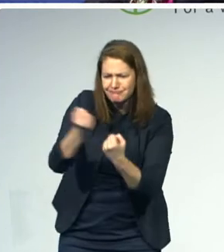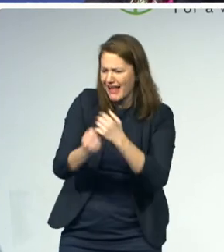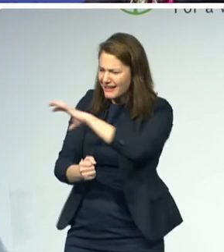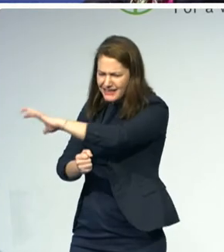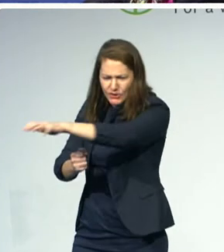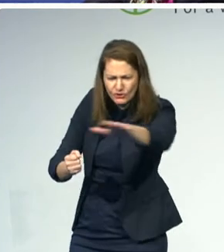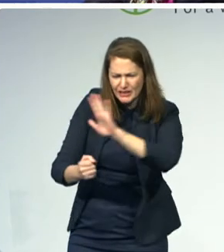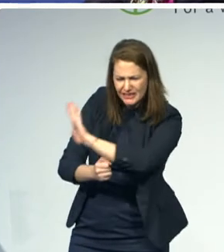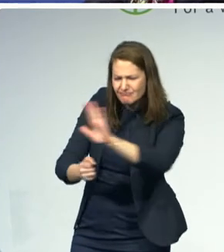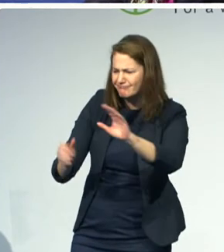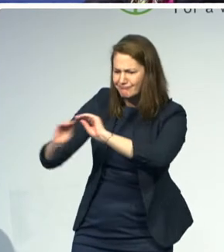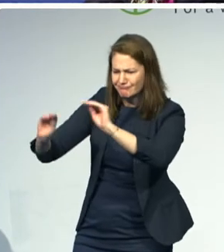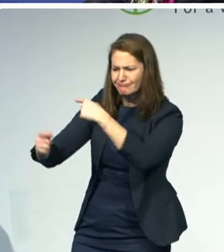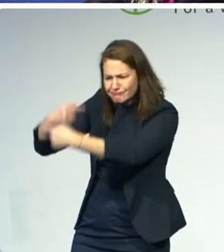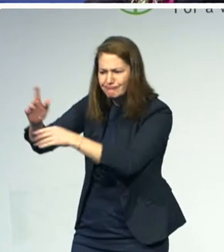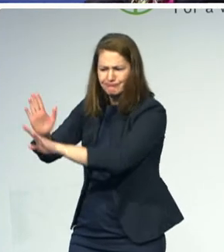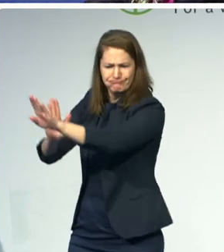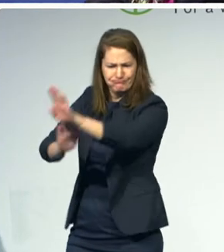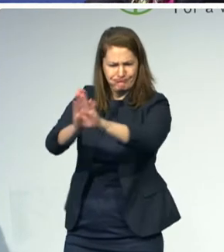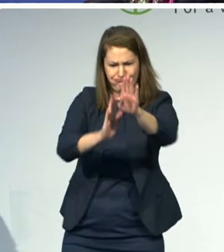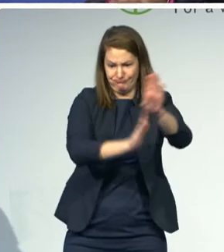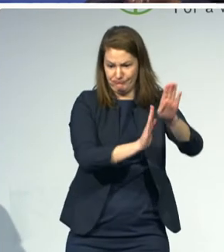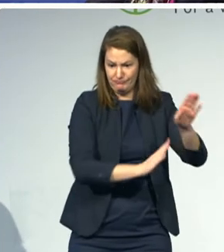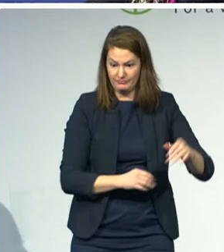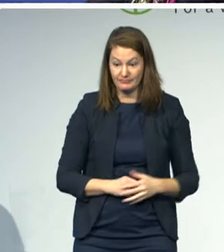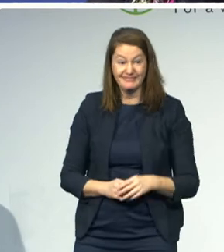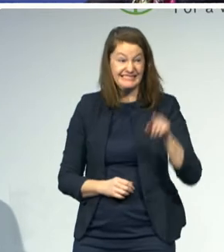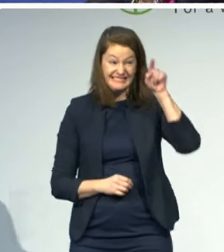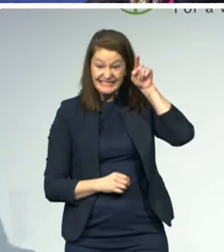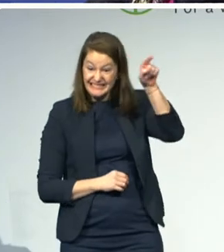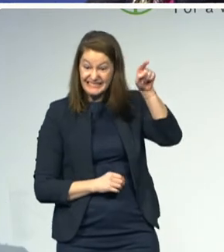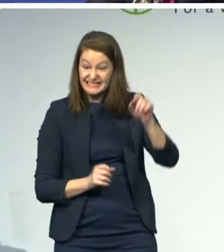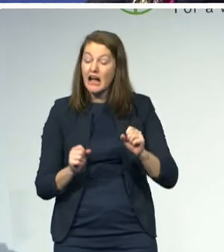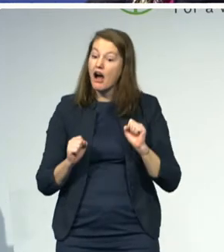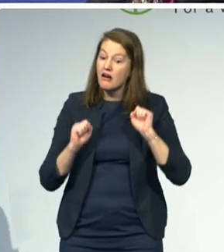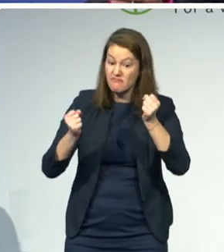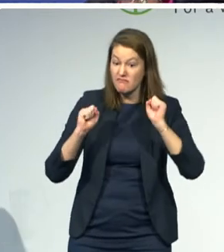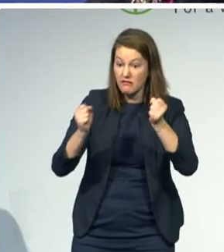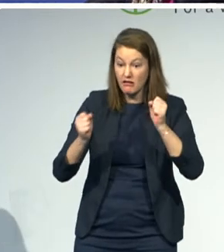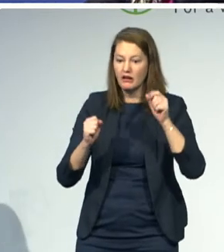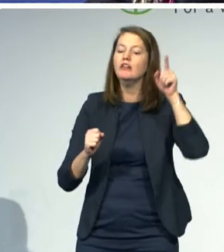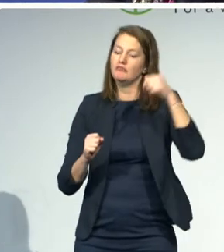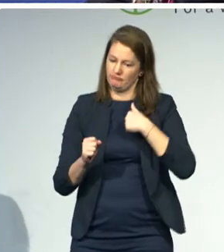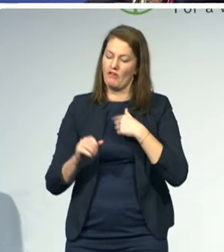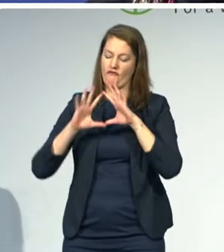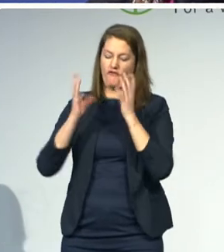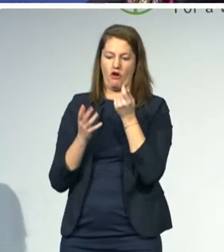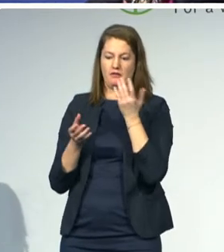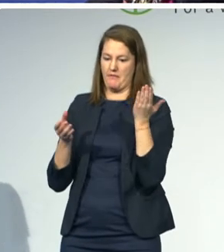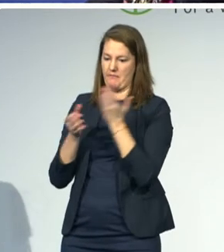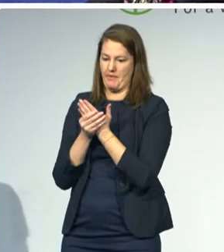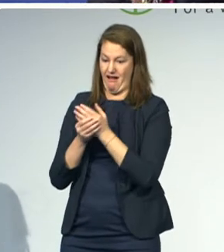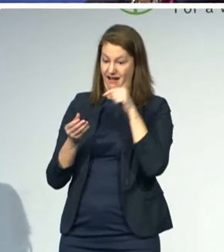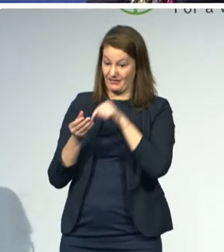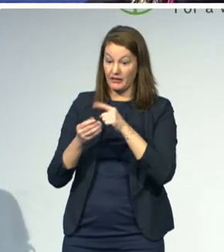initiative accelerates action by working with both global and, very importantly, country levels to help